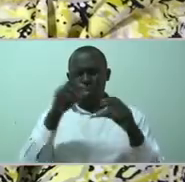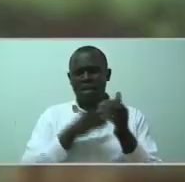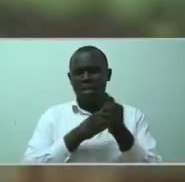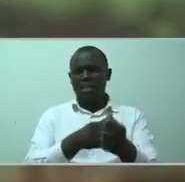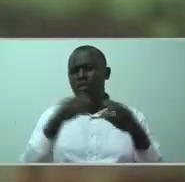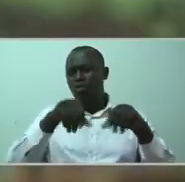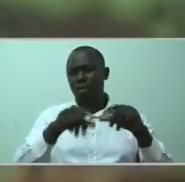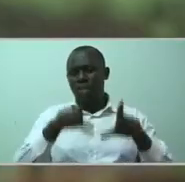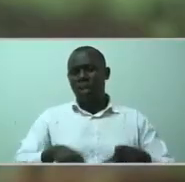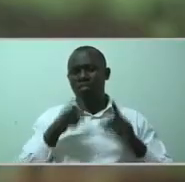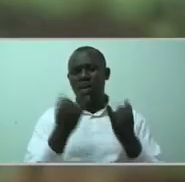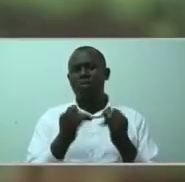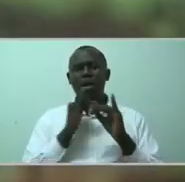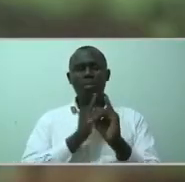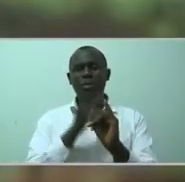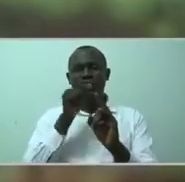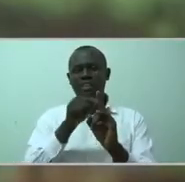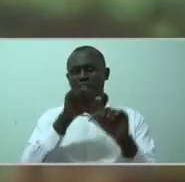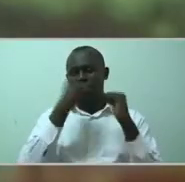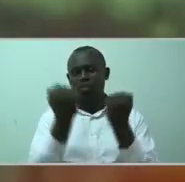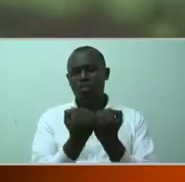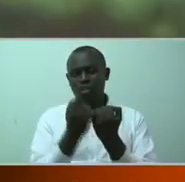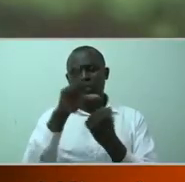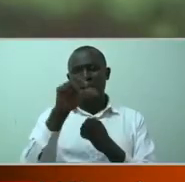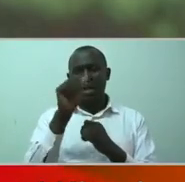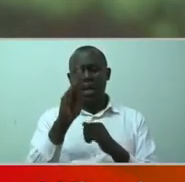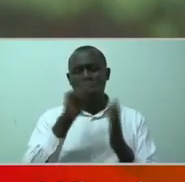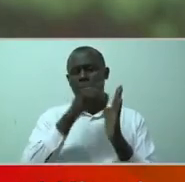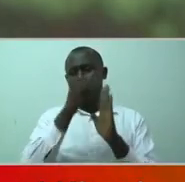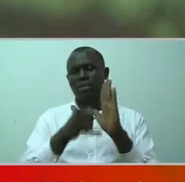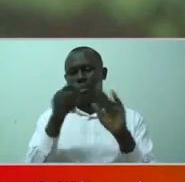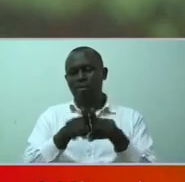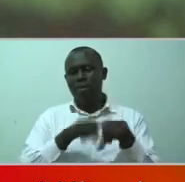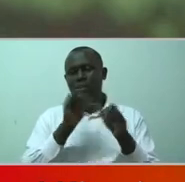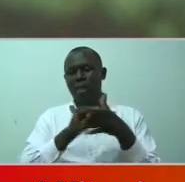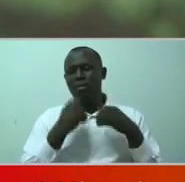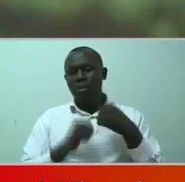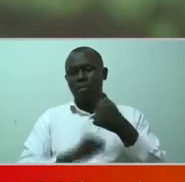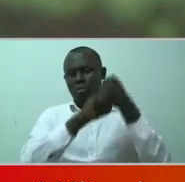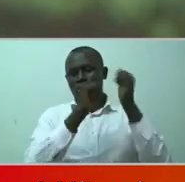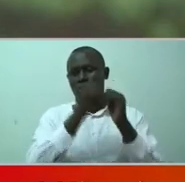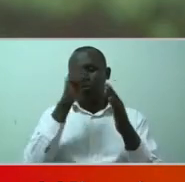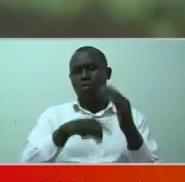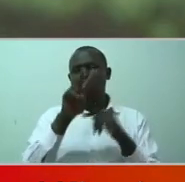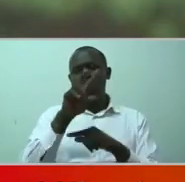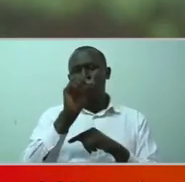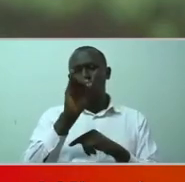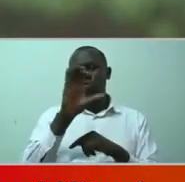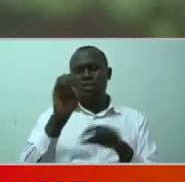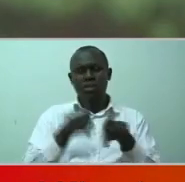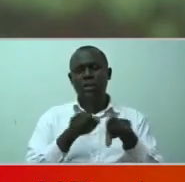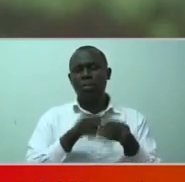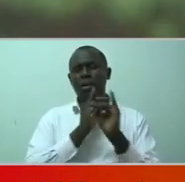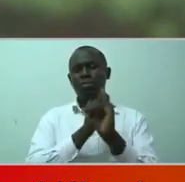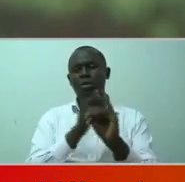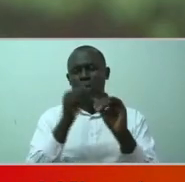life. We are implementing the Social Innovation Lab project, which is funded by voice. And we are implementing